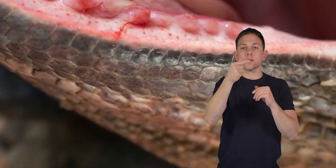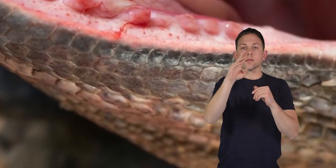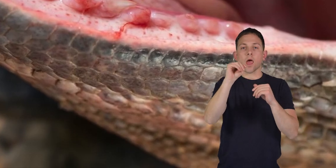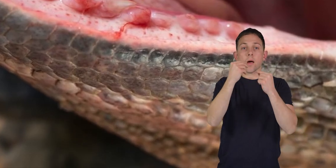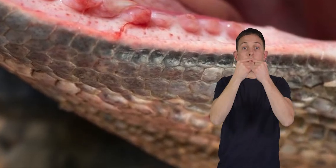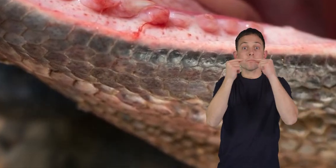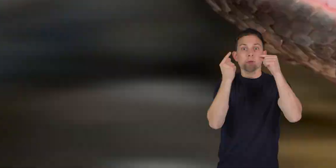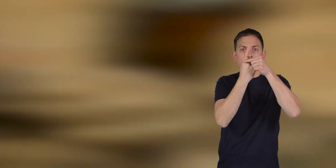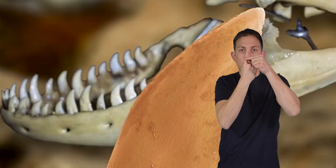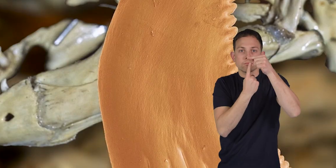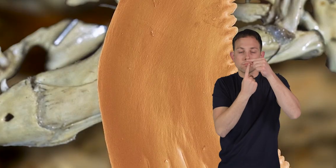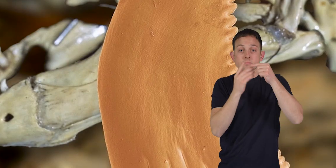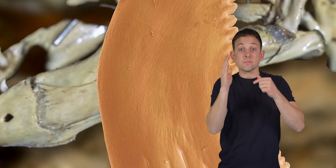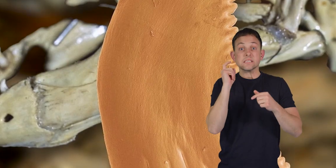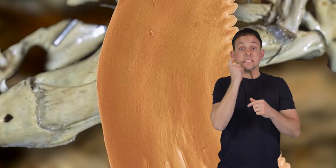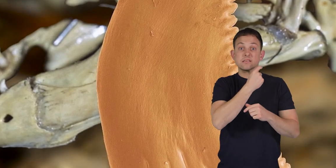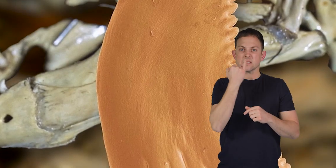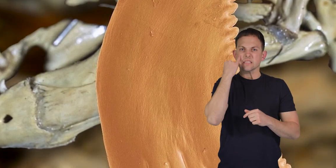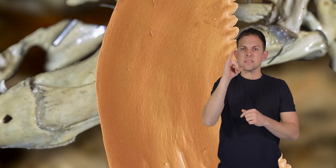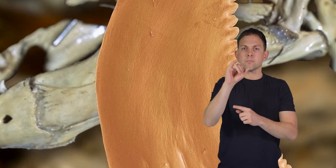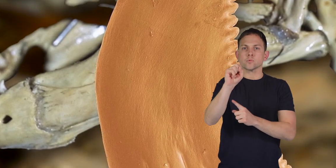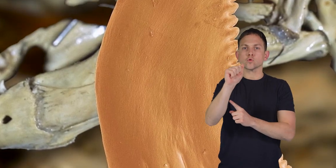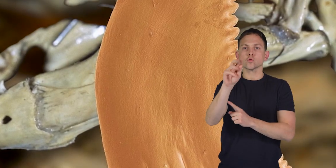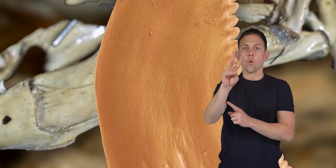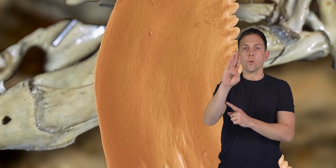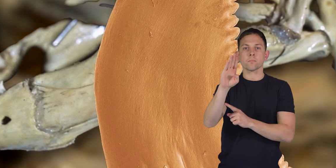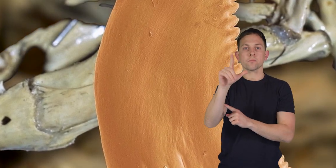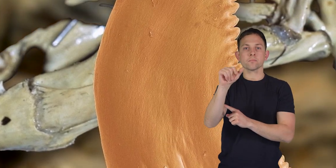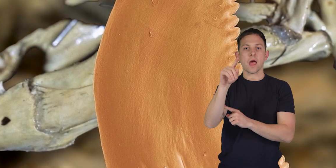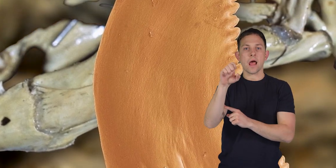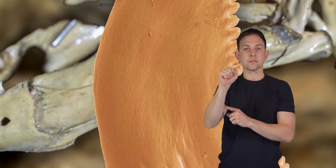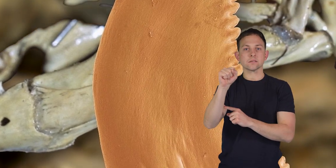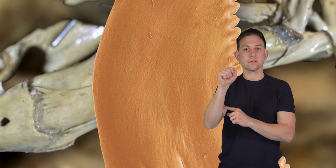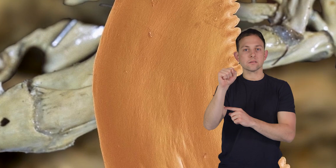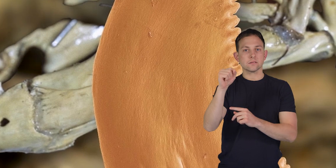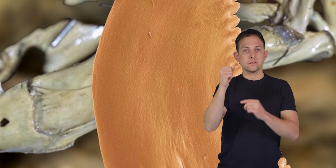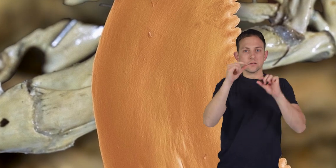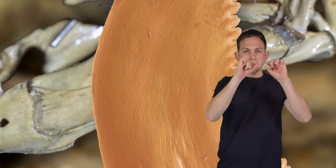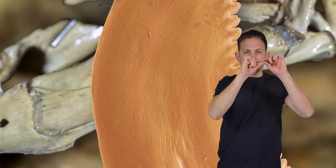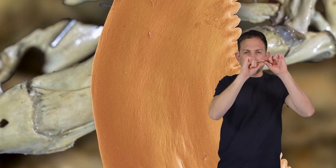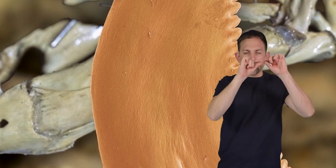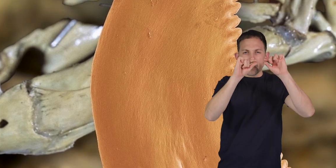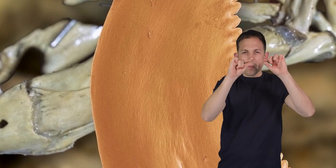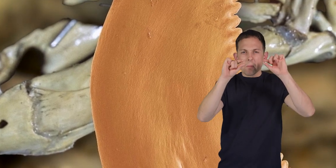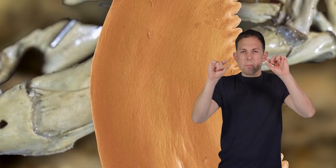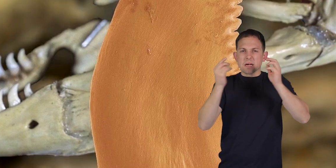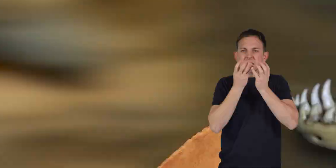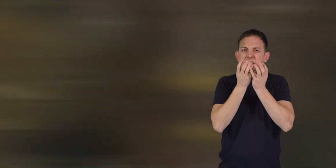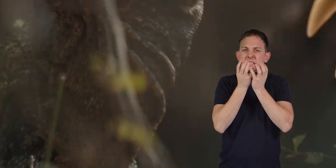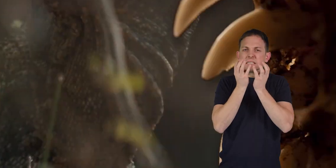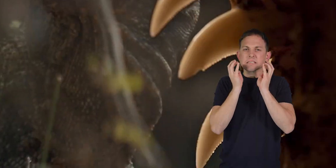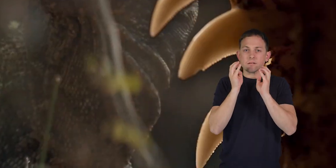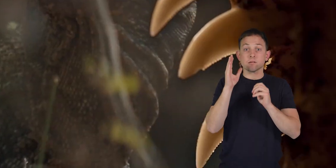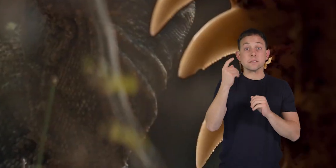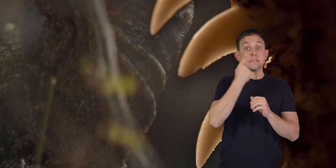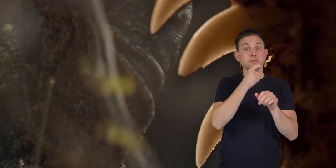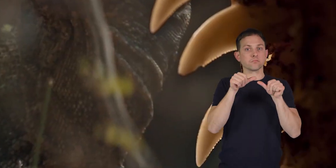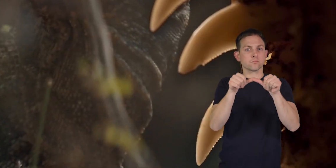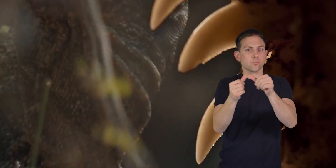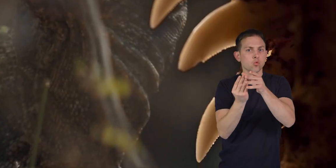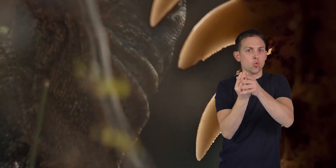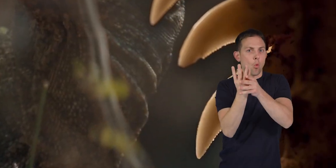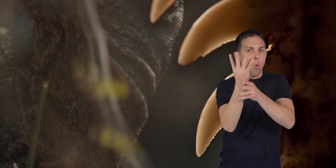their gums. Their teeth are like saw blades, with little notches along the edges. These teeth